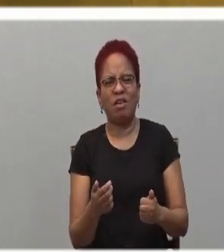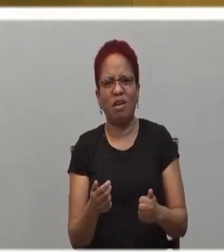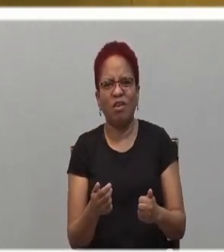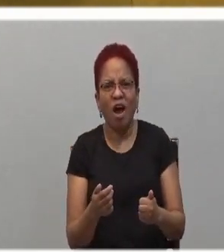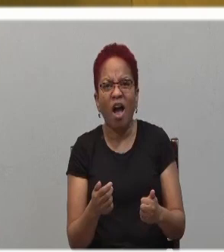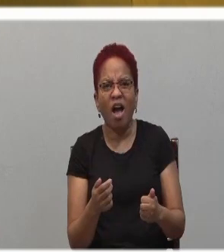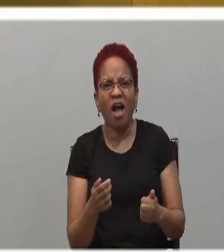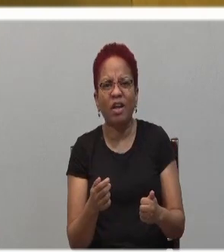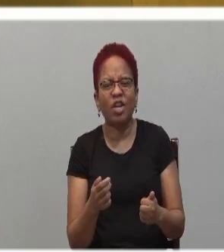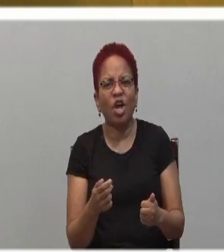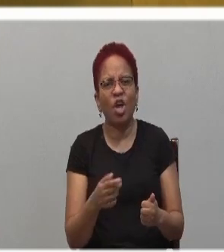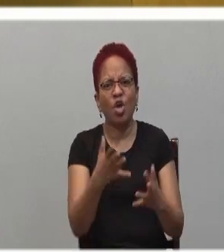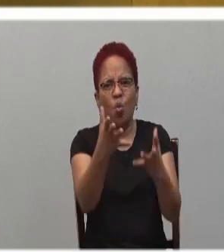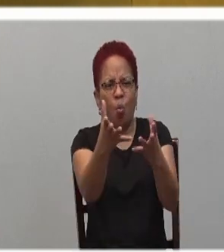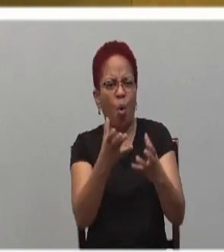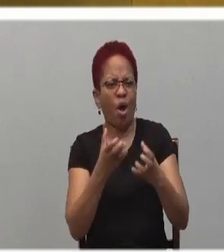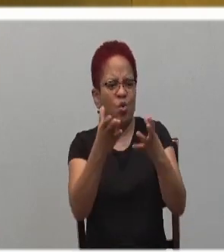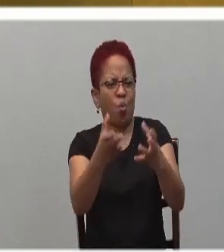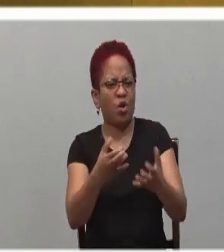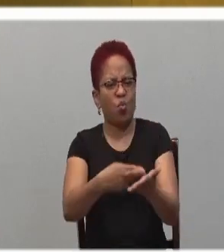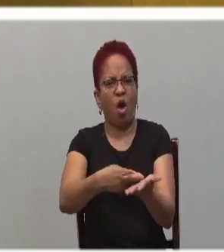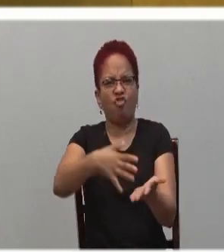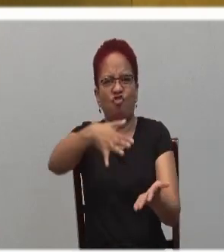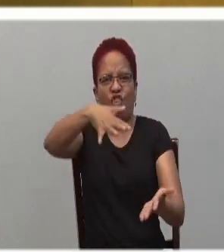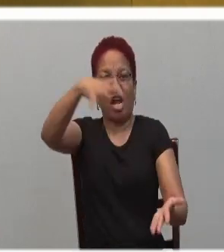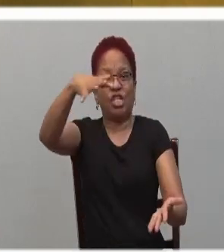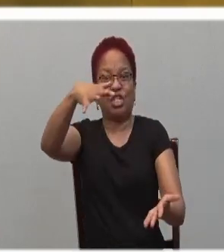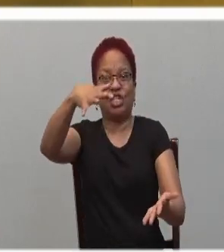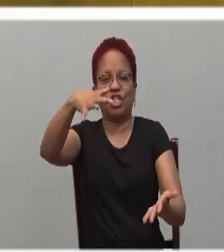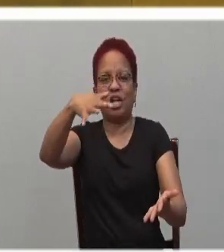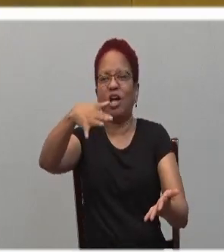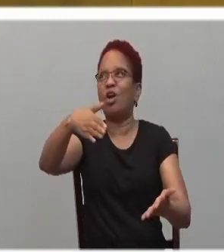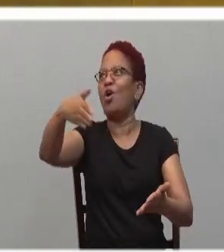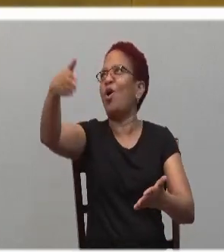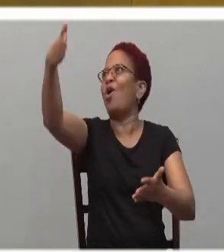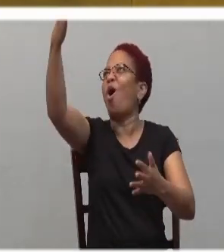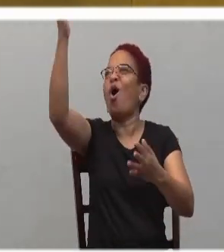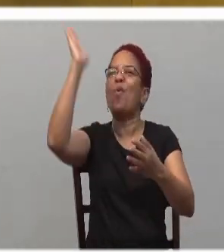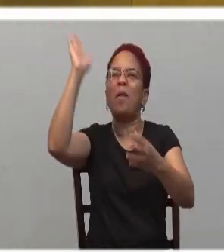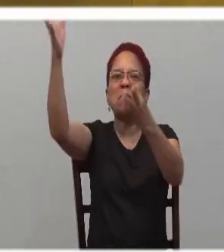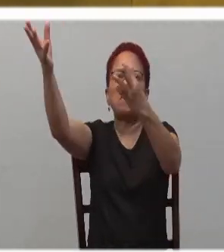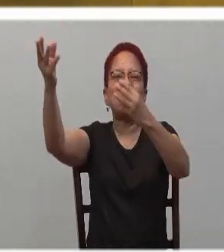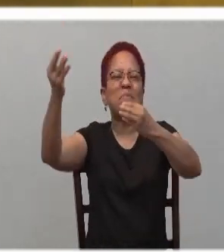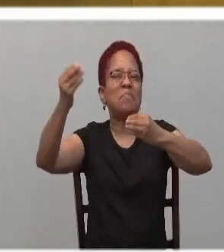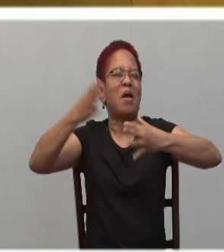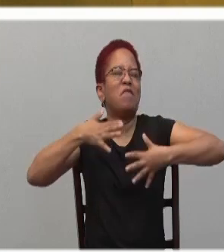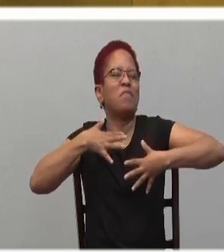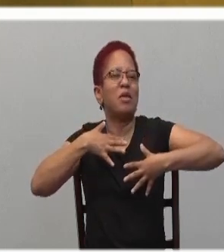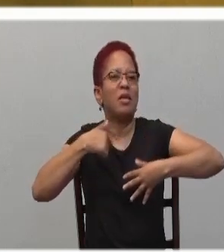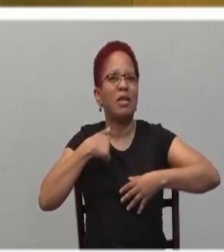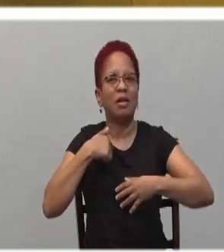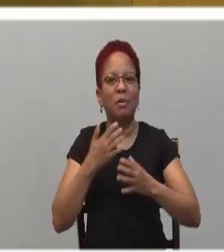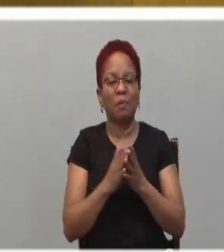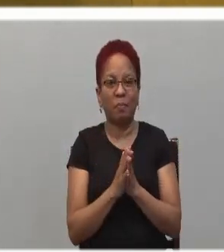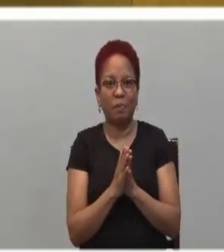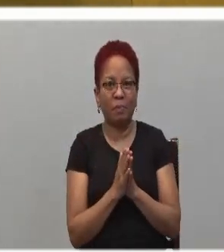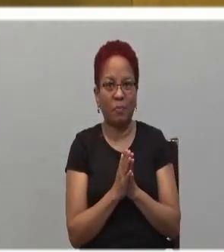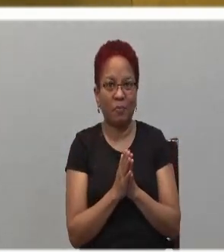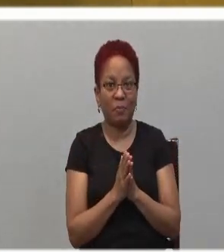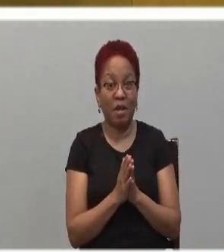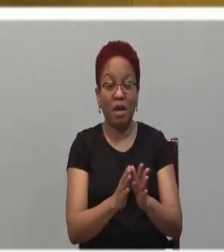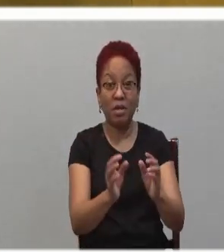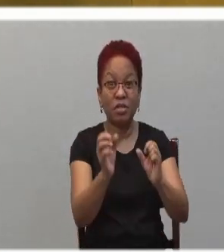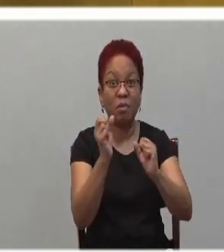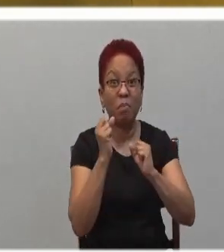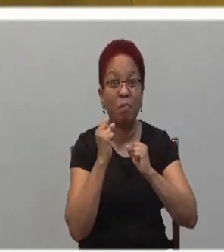In addition, beloved, and you and I need to be conscious and aware, the powerful culture